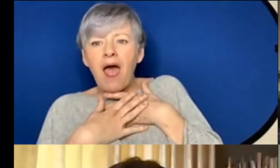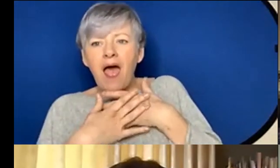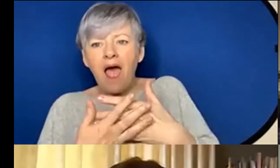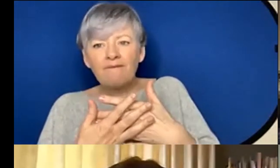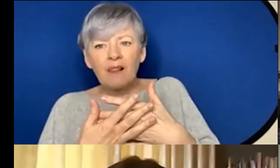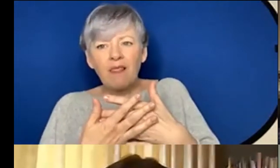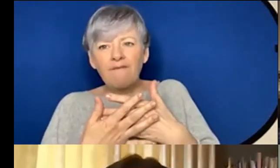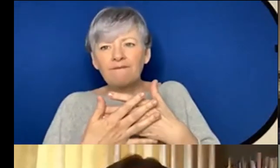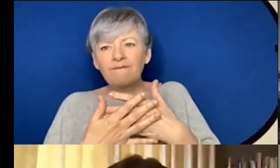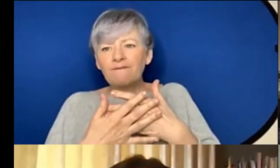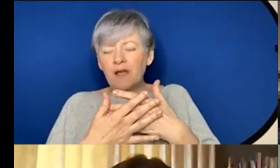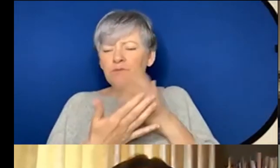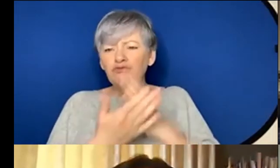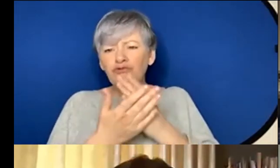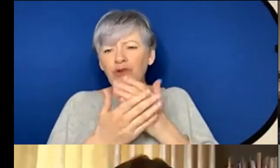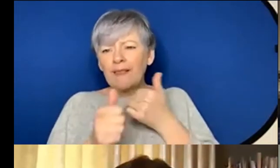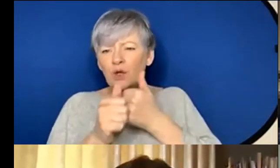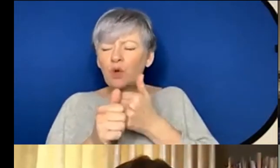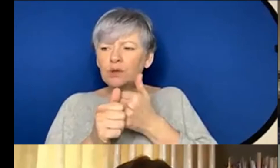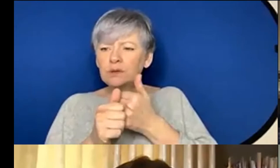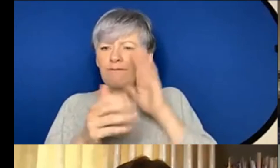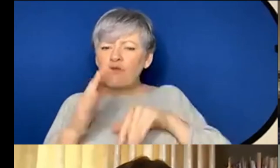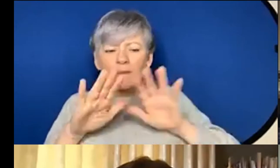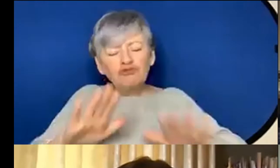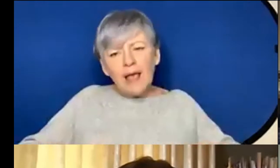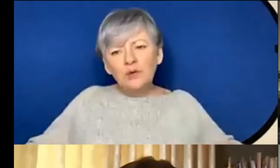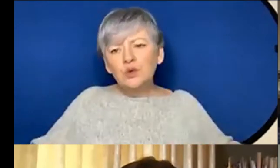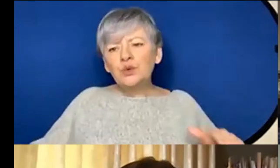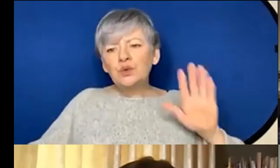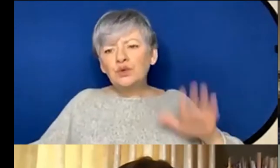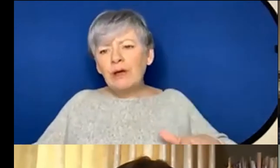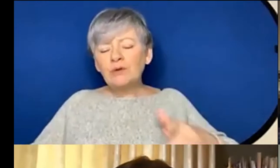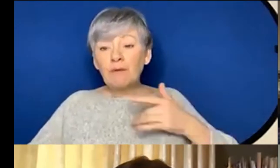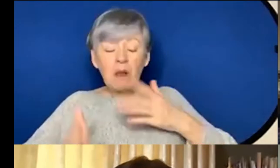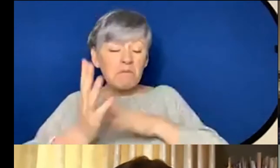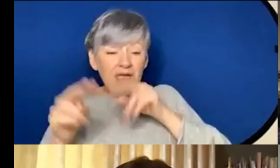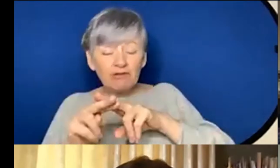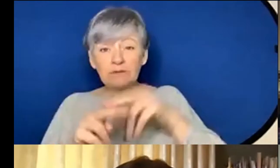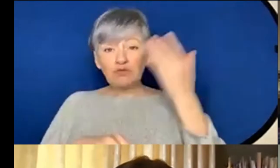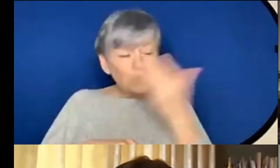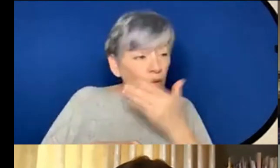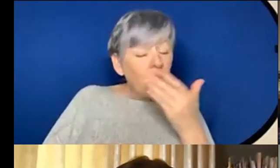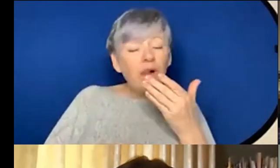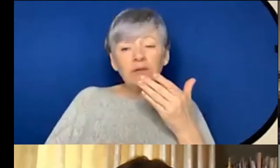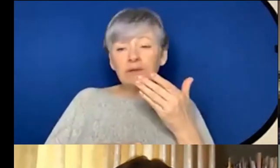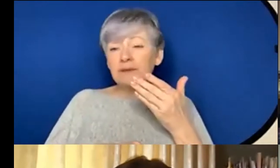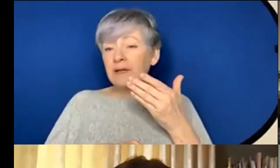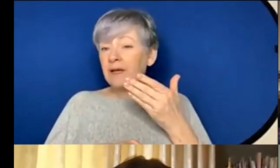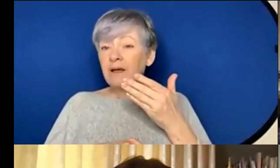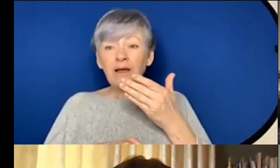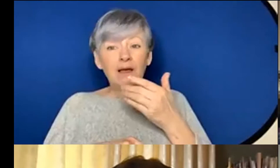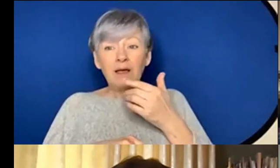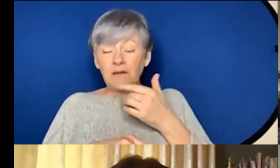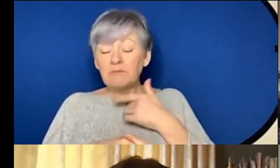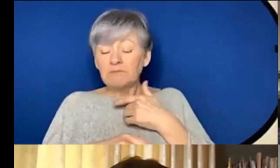some really good support from my childhood I mean from my parents from my schools and I just I kind of felt very